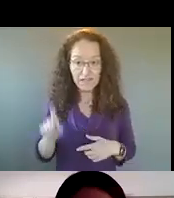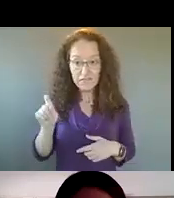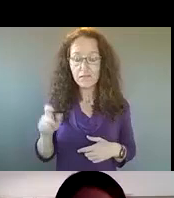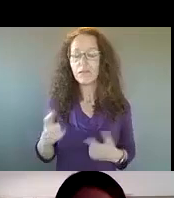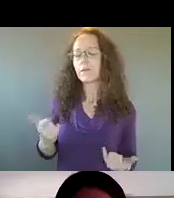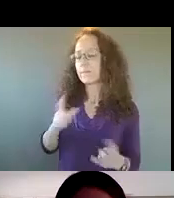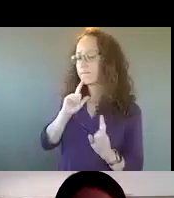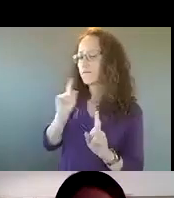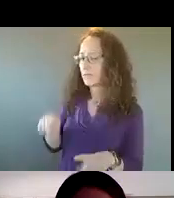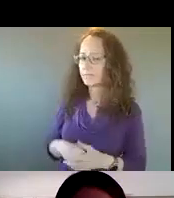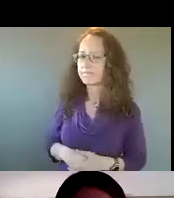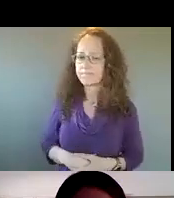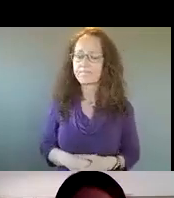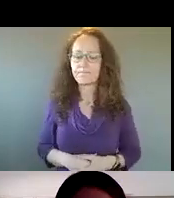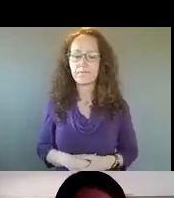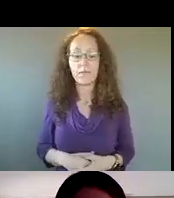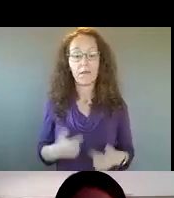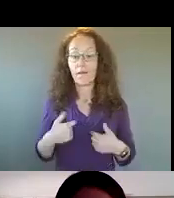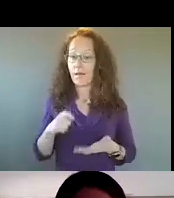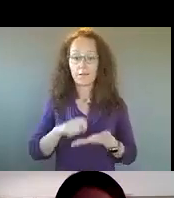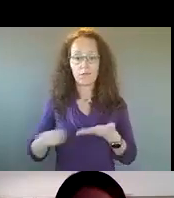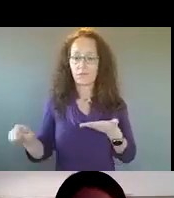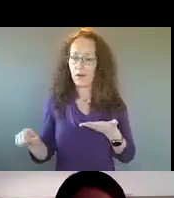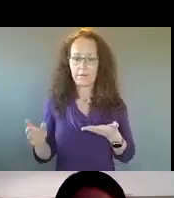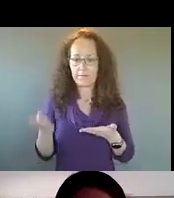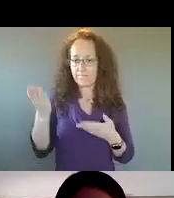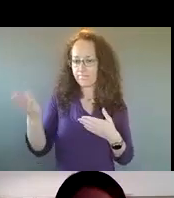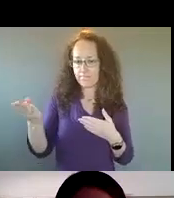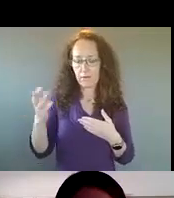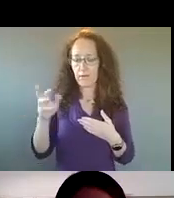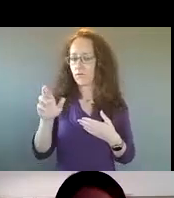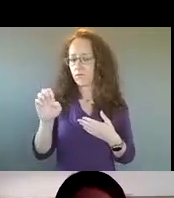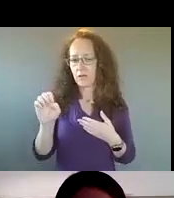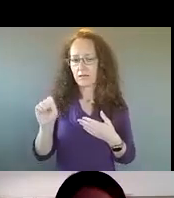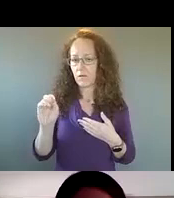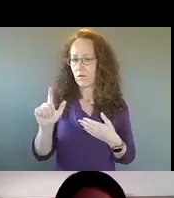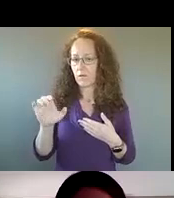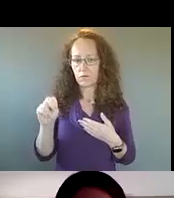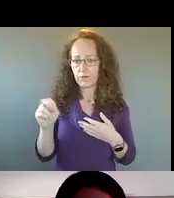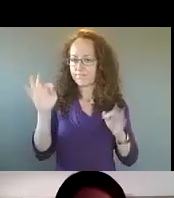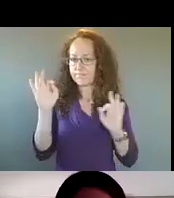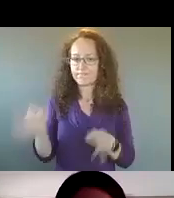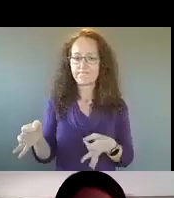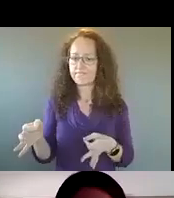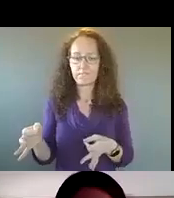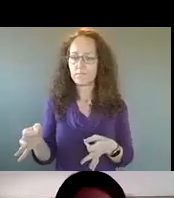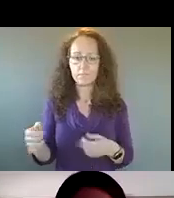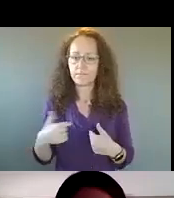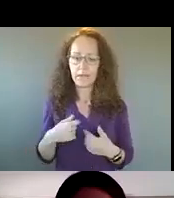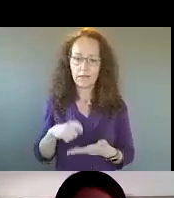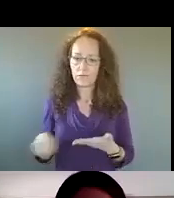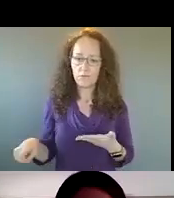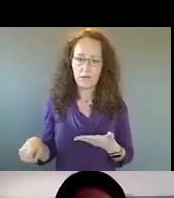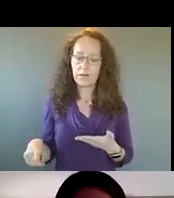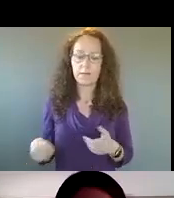so while, um, I was not the author of that resolution, um, that directed, um, this work to begin around this engagement